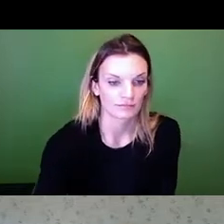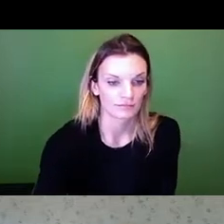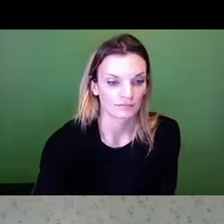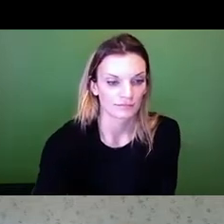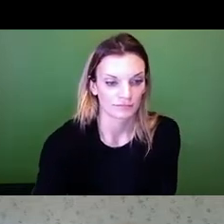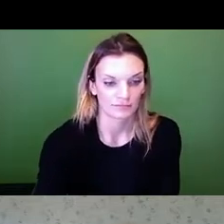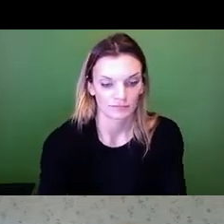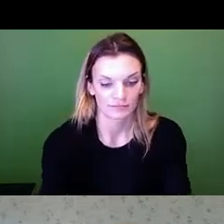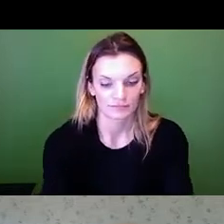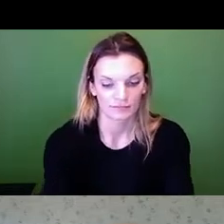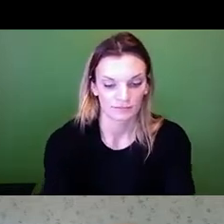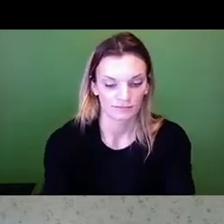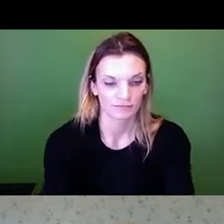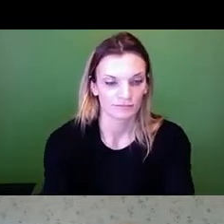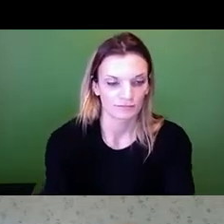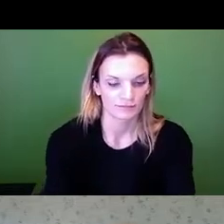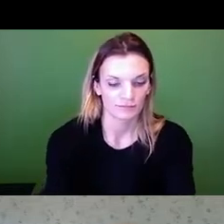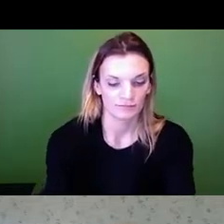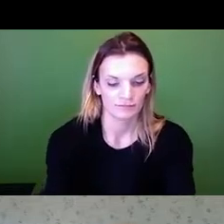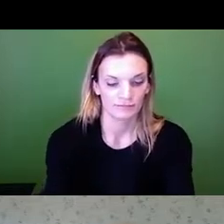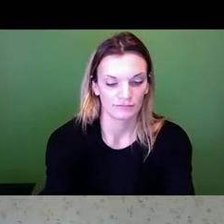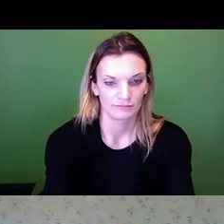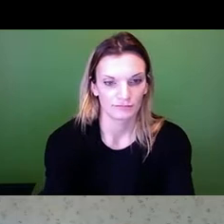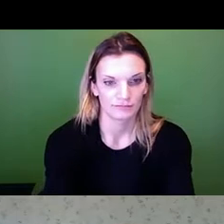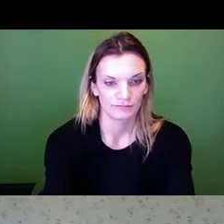And then also, you know, the ergonomics.